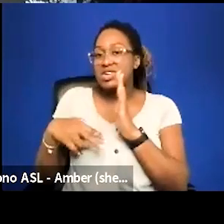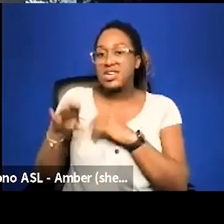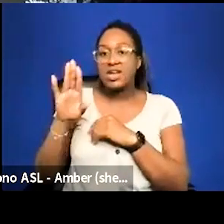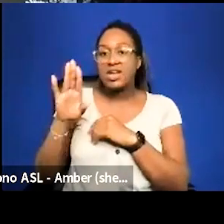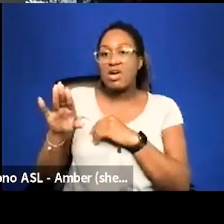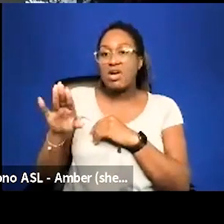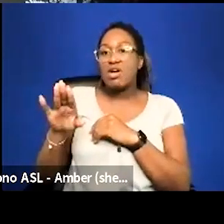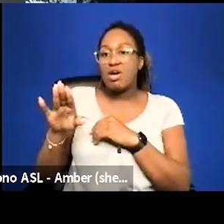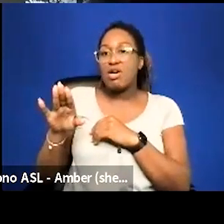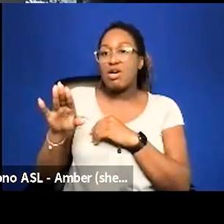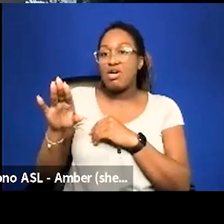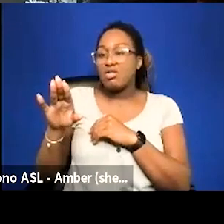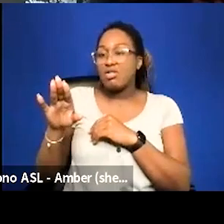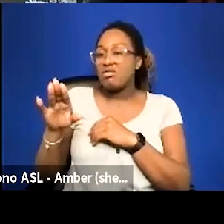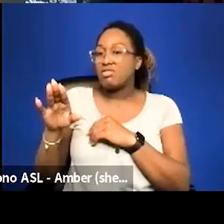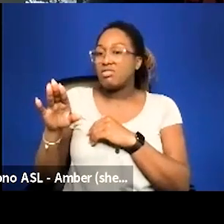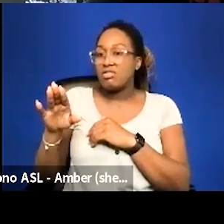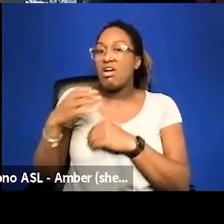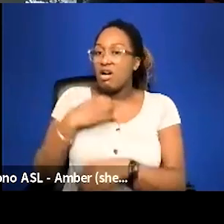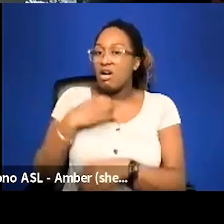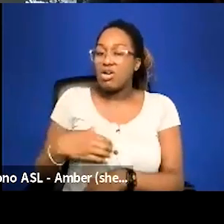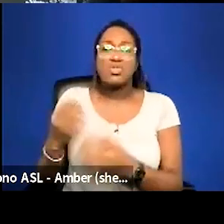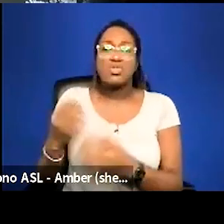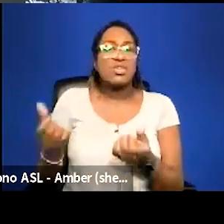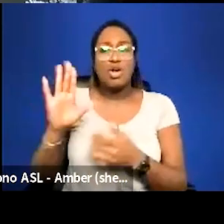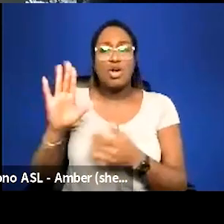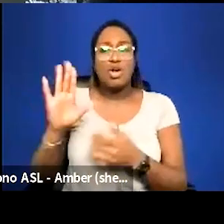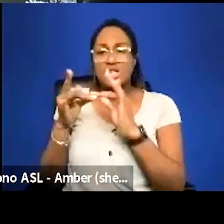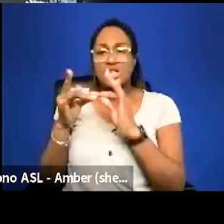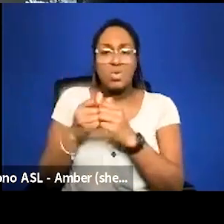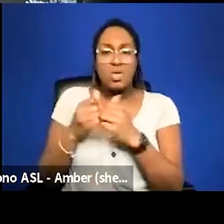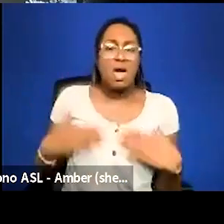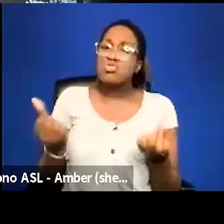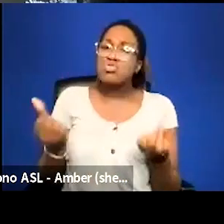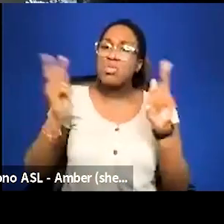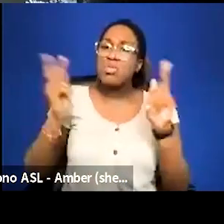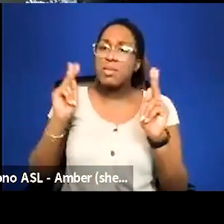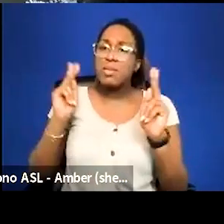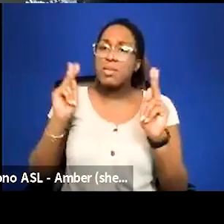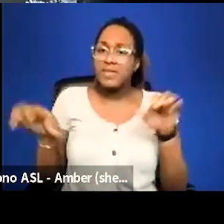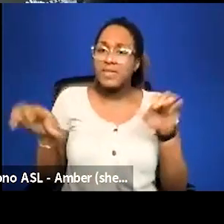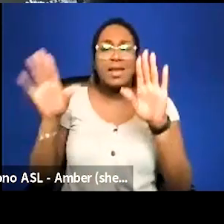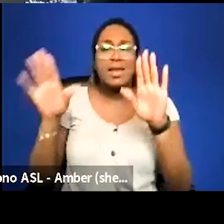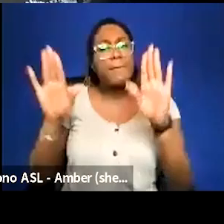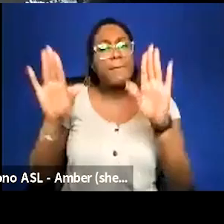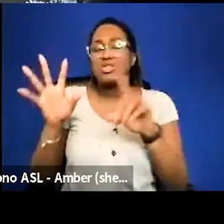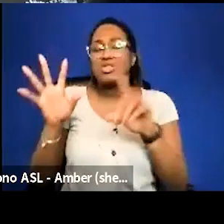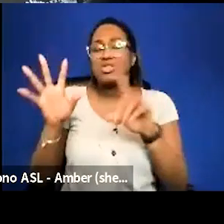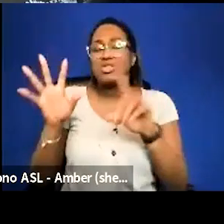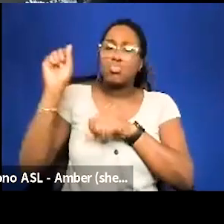um there there are so many people um who have done amazing wonderful work